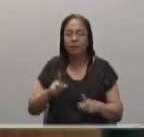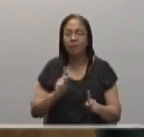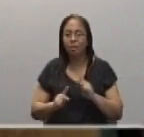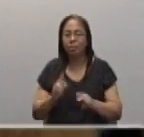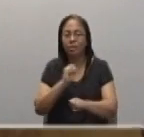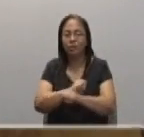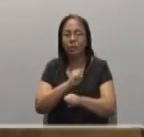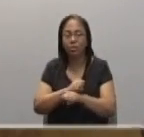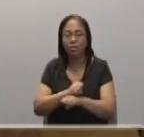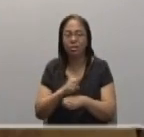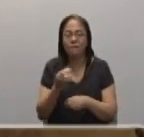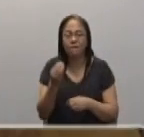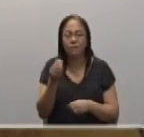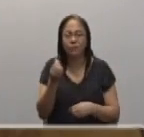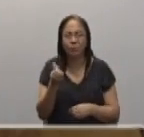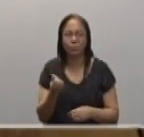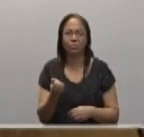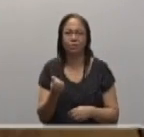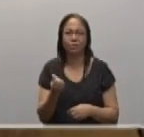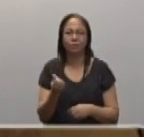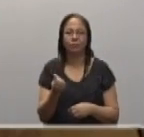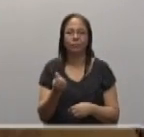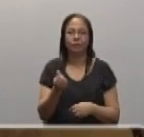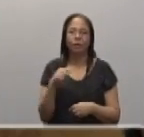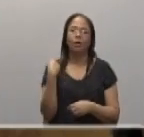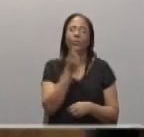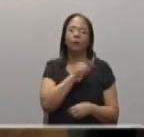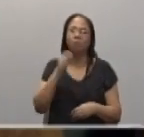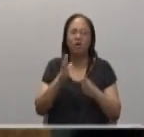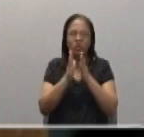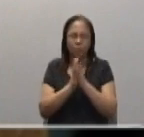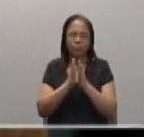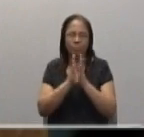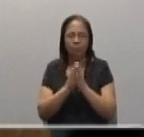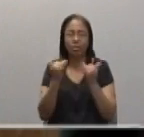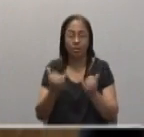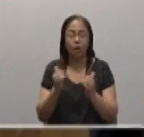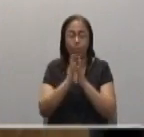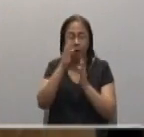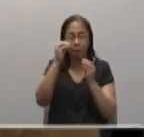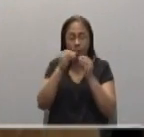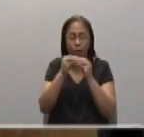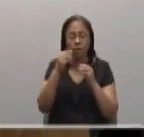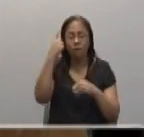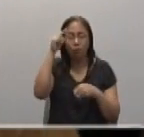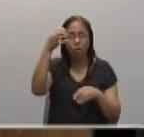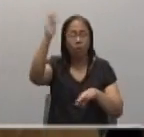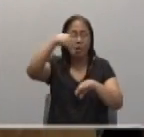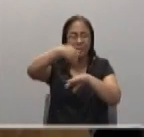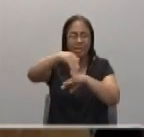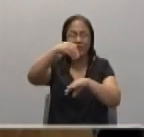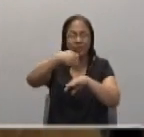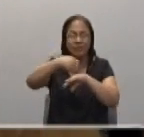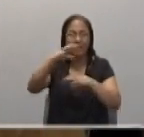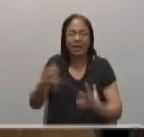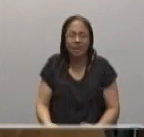we are called to pray, to pray for vocation, to pray that our Lord sends, the Lord of the